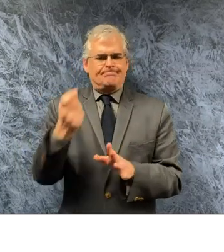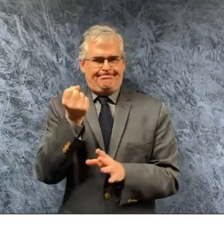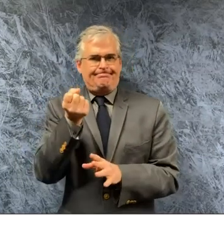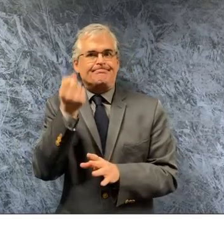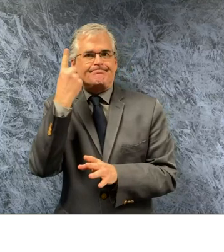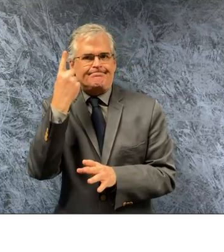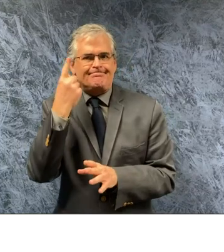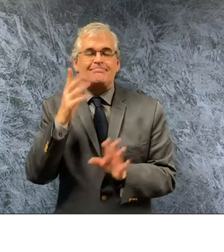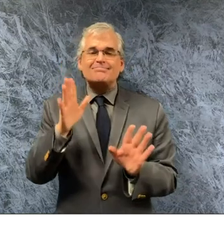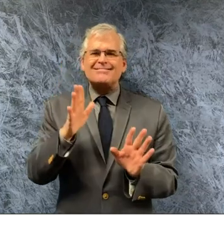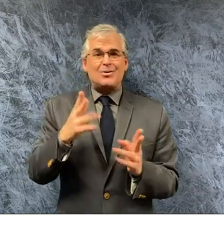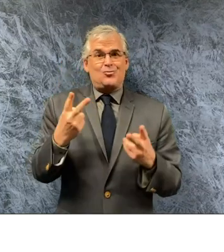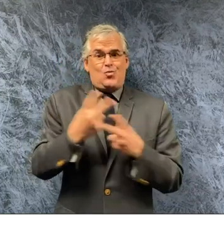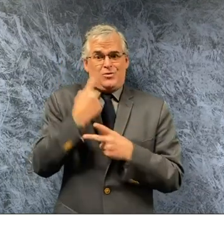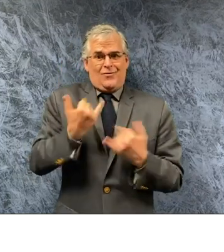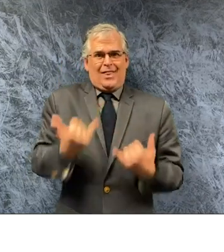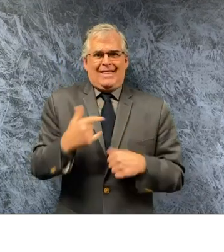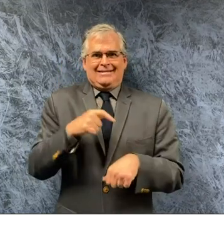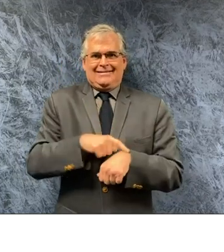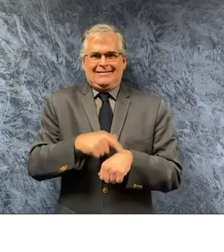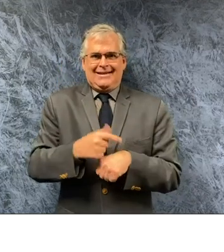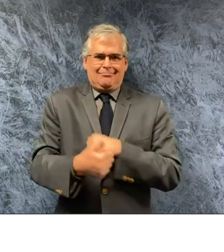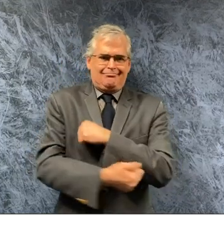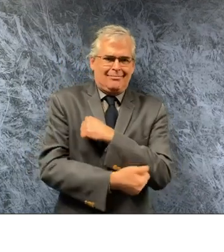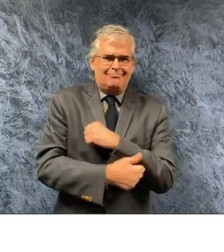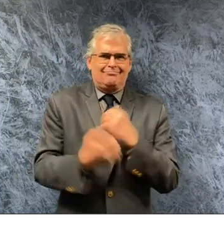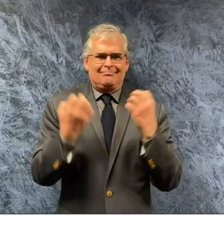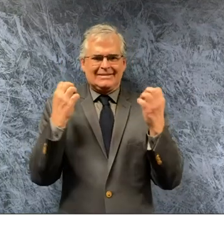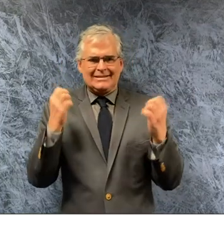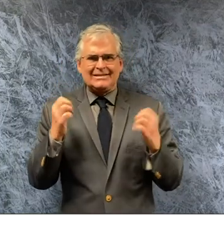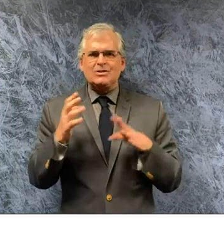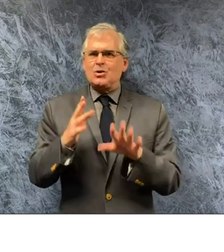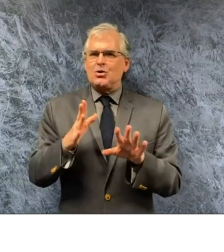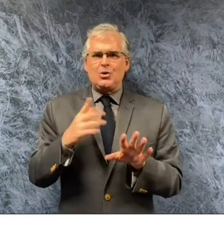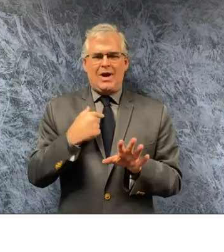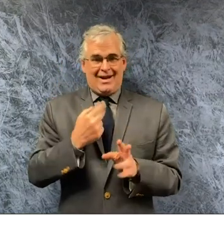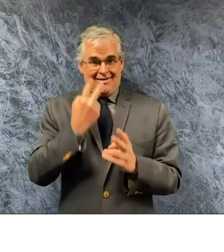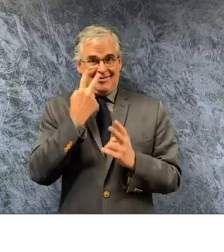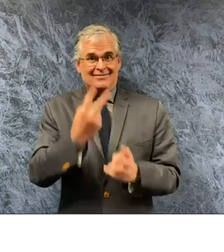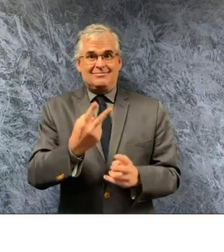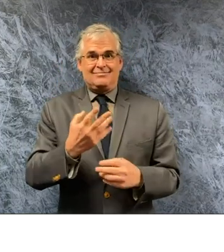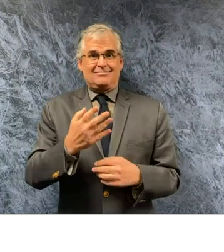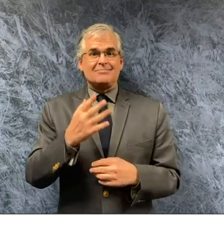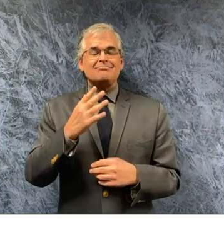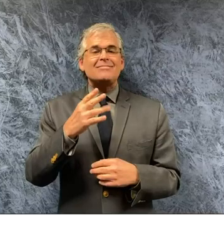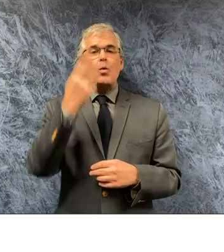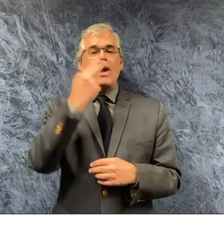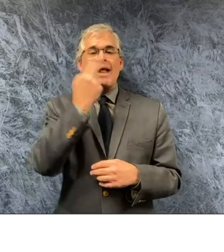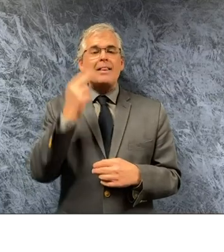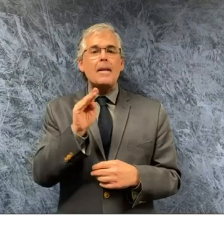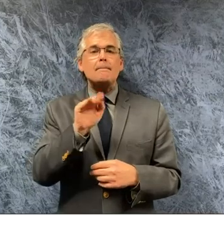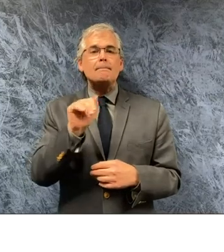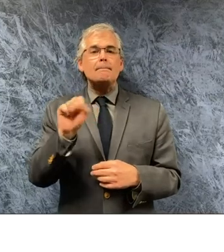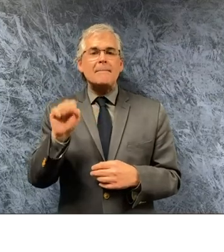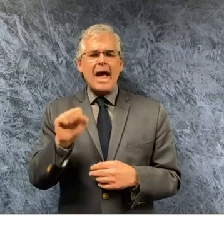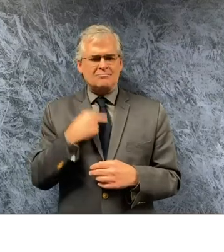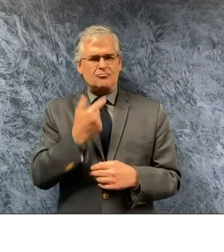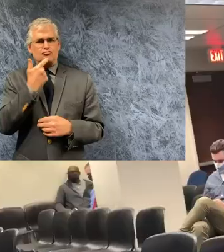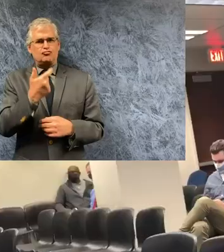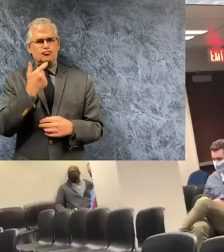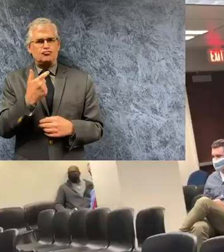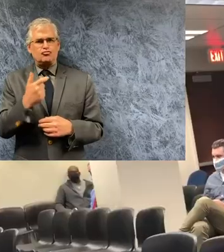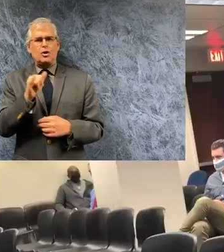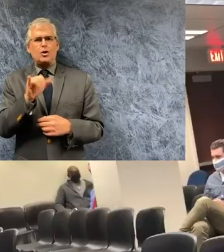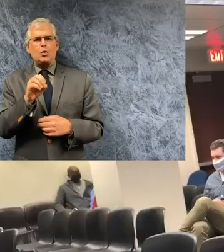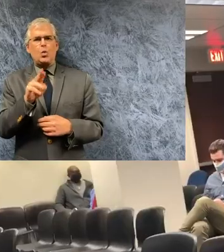it online and streaming i've watched daily mass every day this week on youtube and uh it's not the same but that's what we